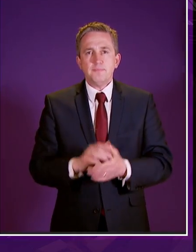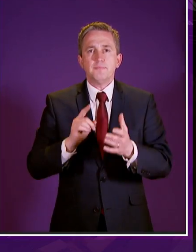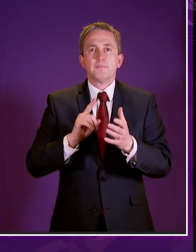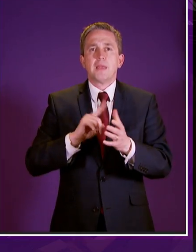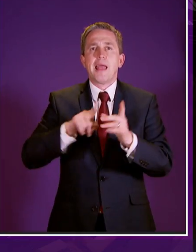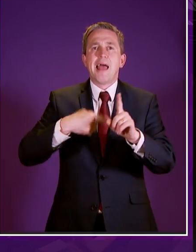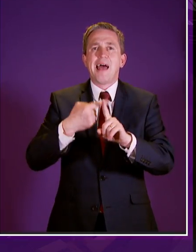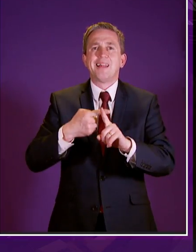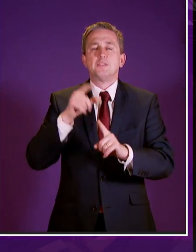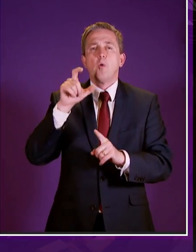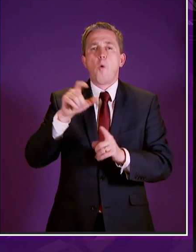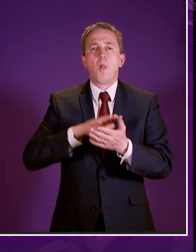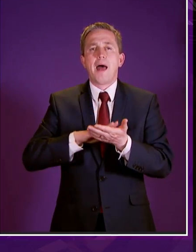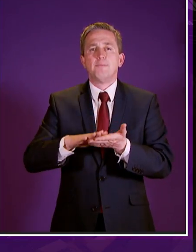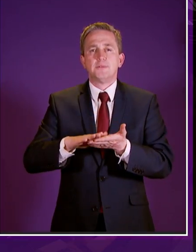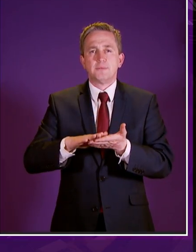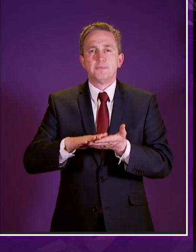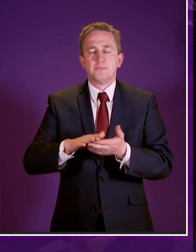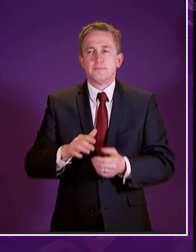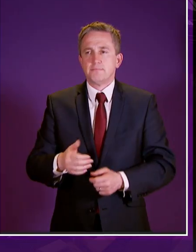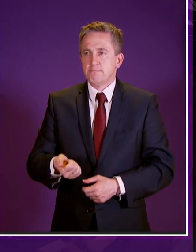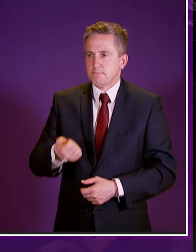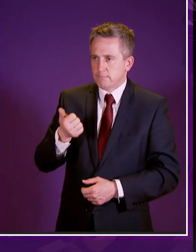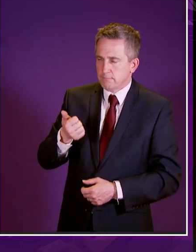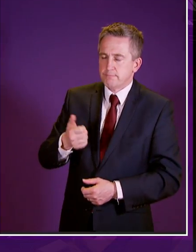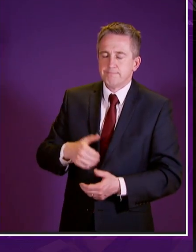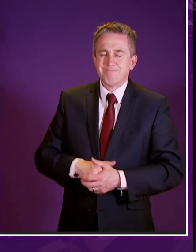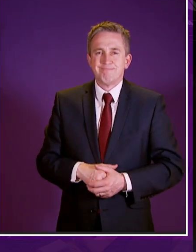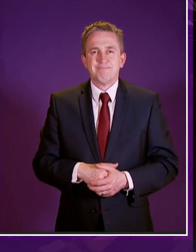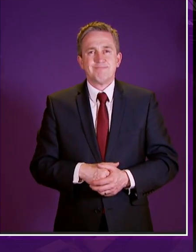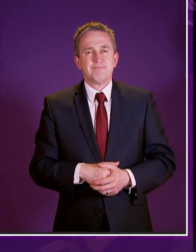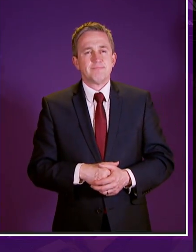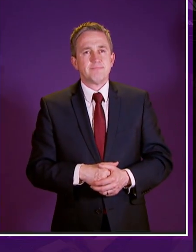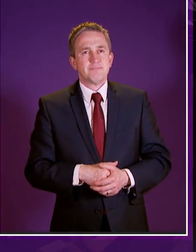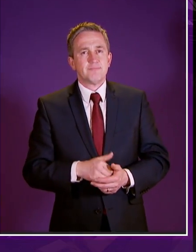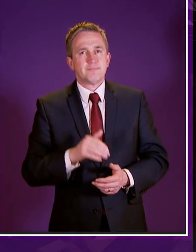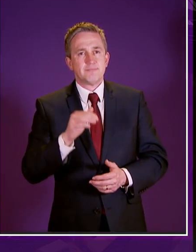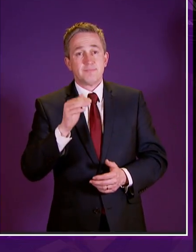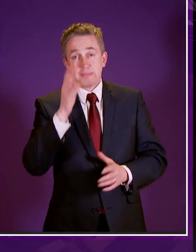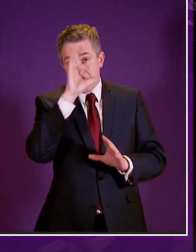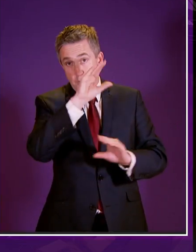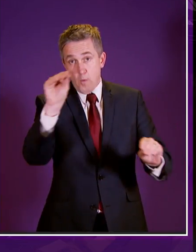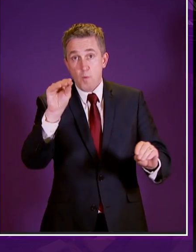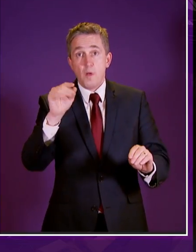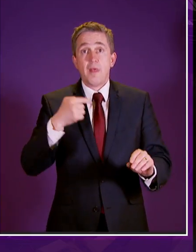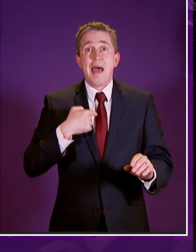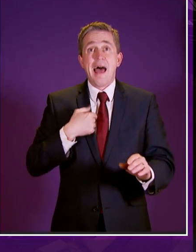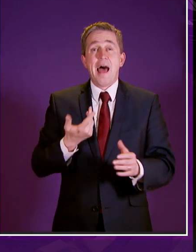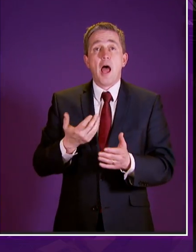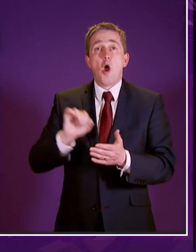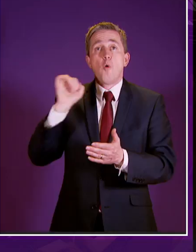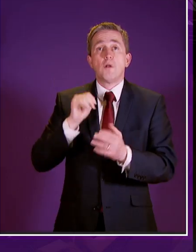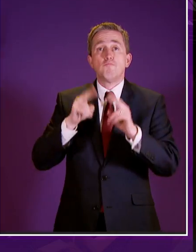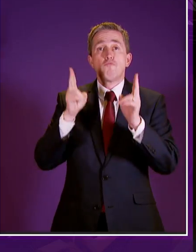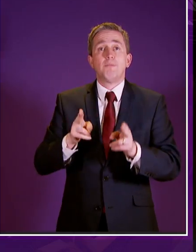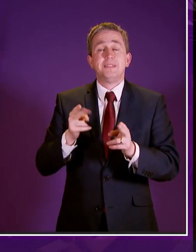alex paul hamilton thank you presiding officer i'd like to start by reminding uh members of my register of interest that i jointly own a property which